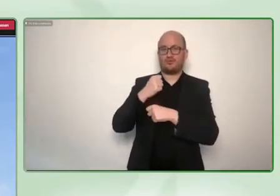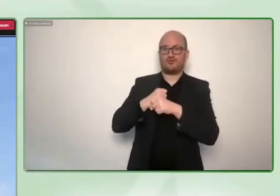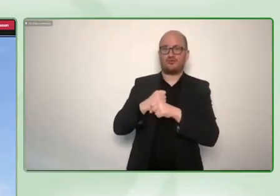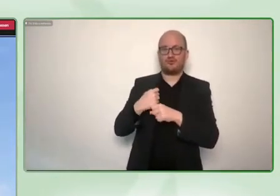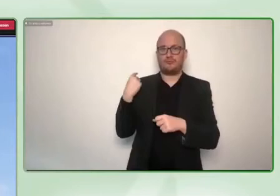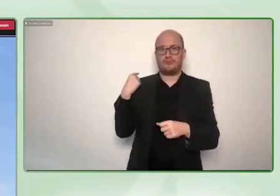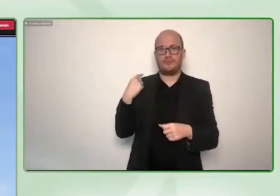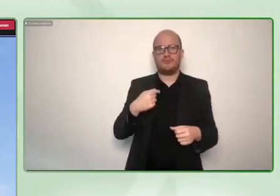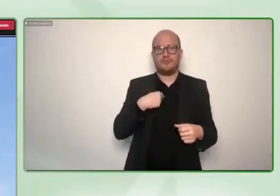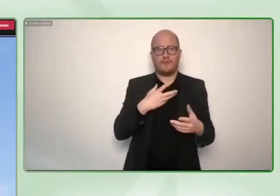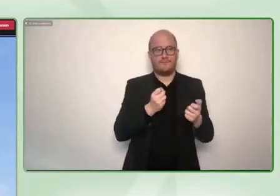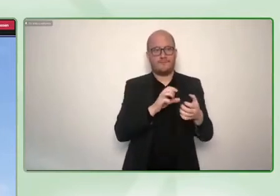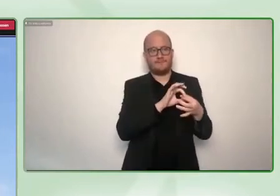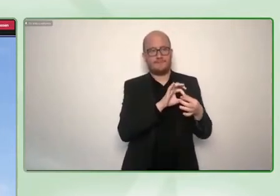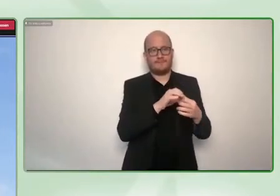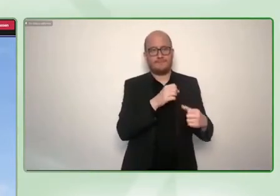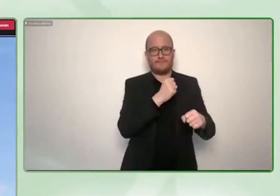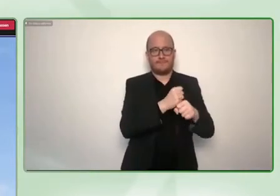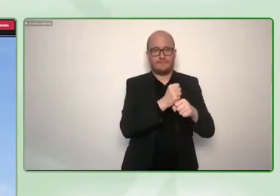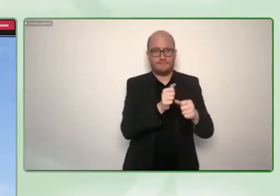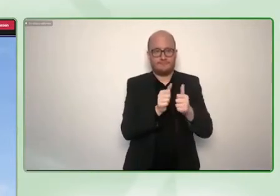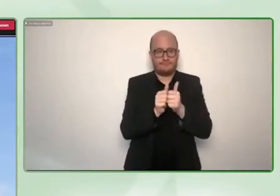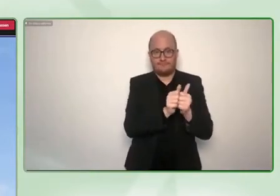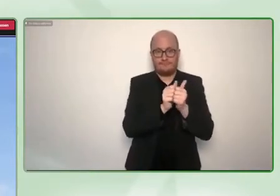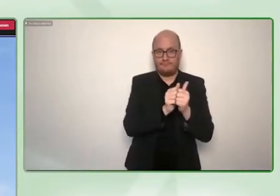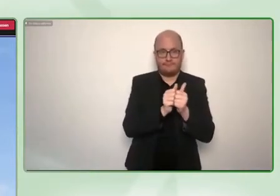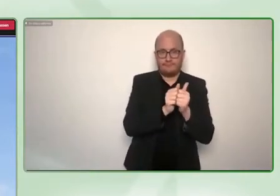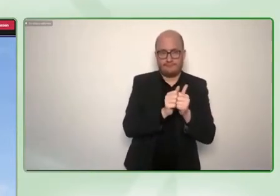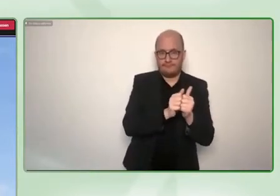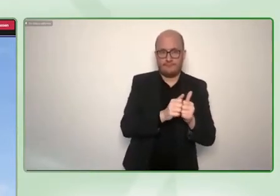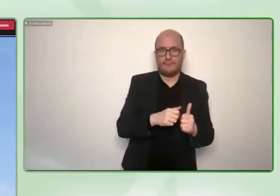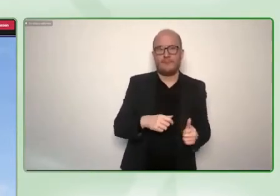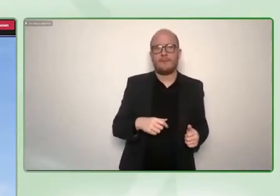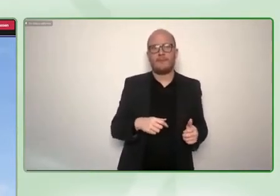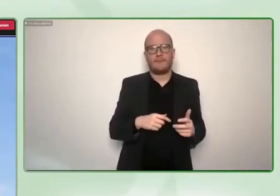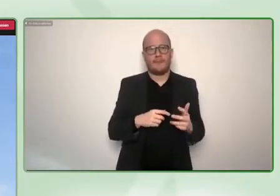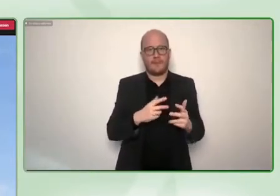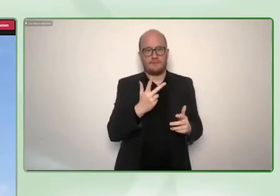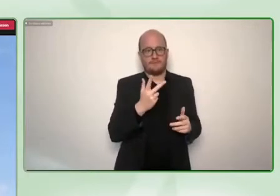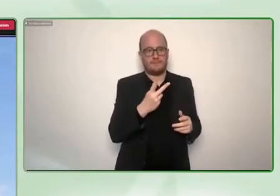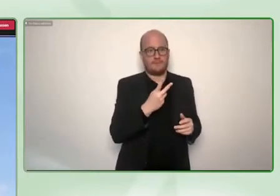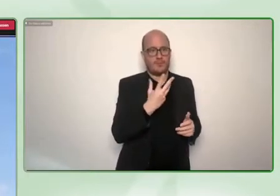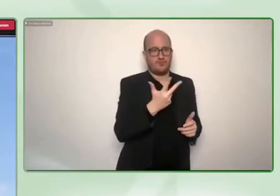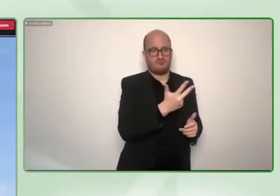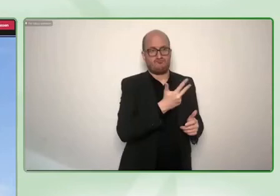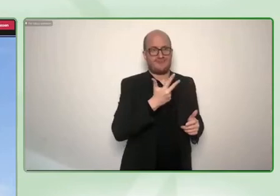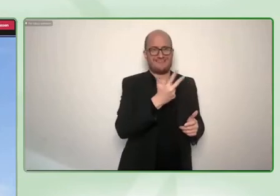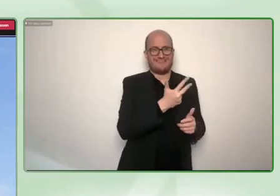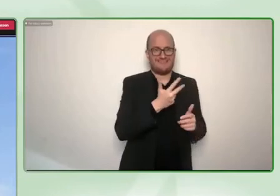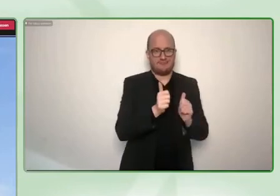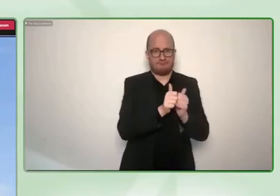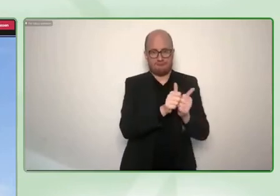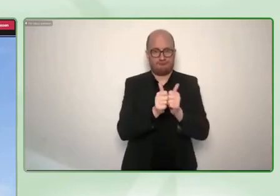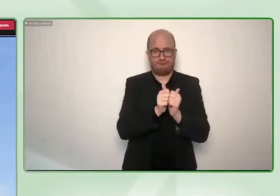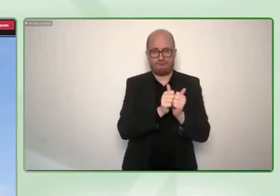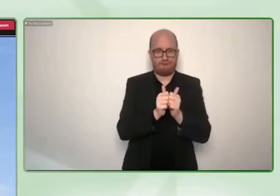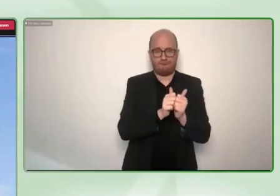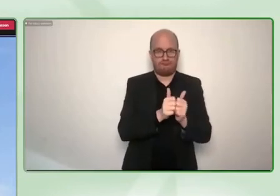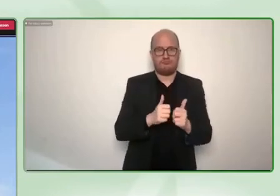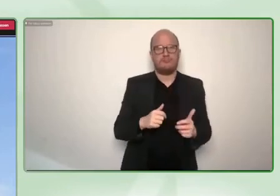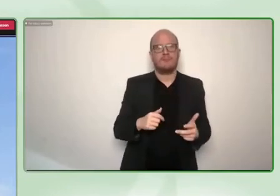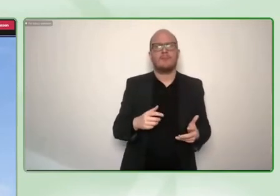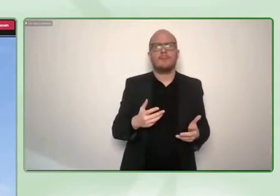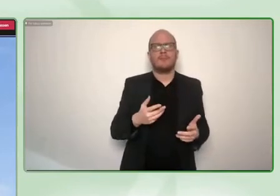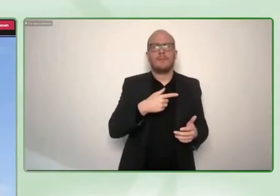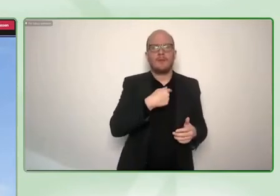and Martin Mehrwald was trying to figure out actually why there